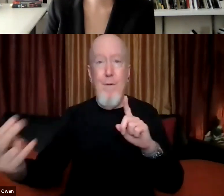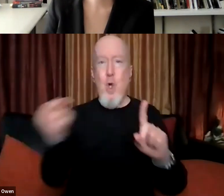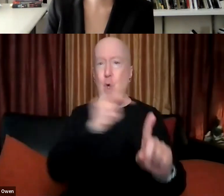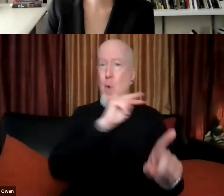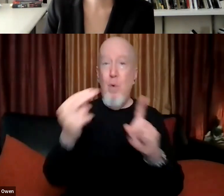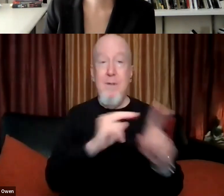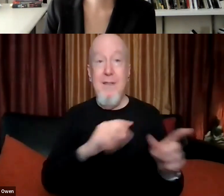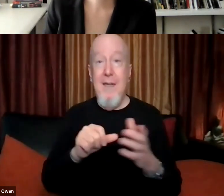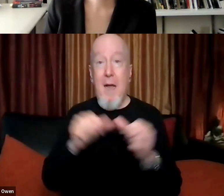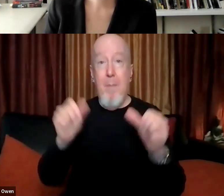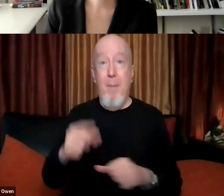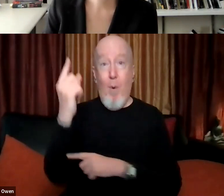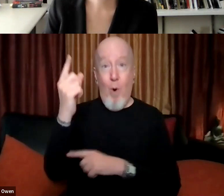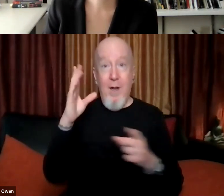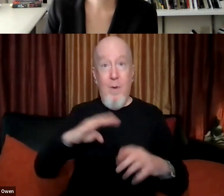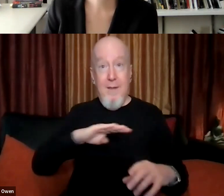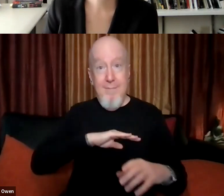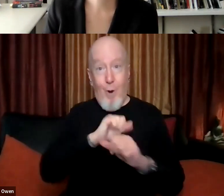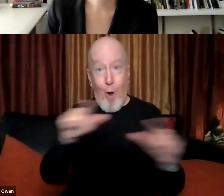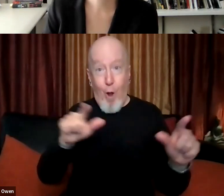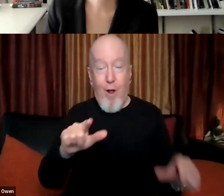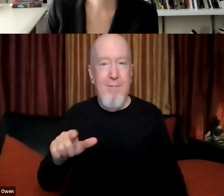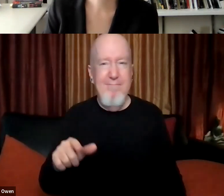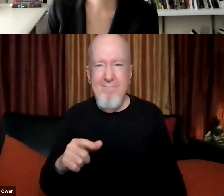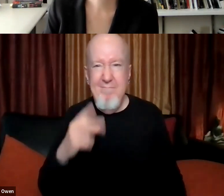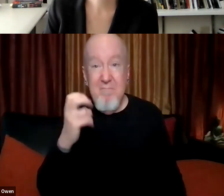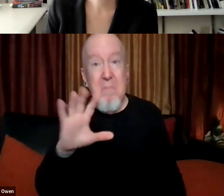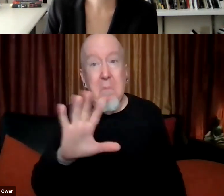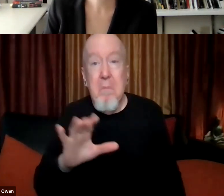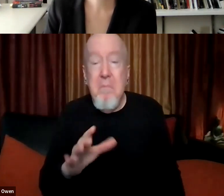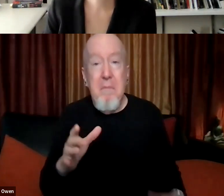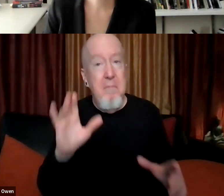everyone. And that is not in and of itself a bad thing.